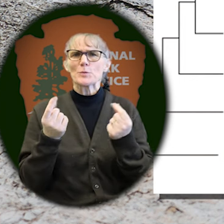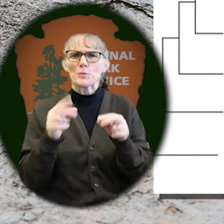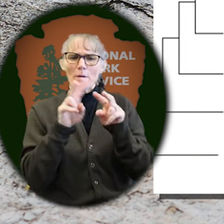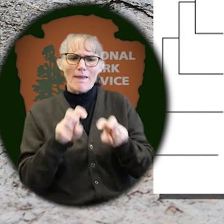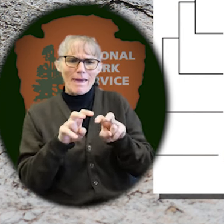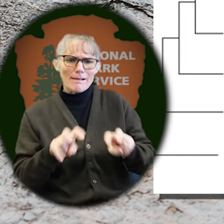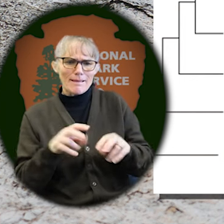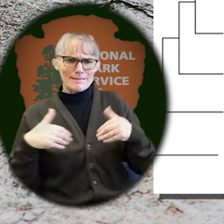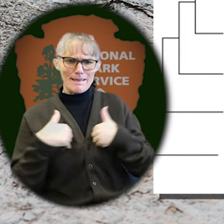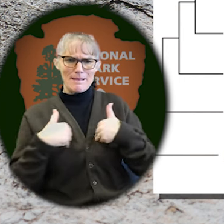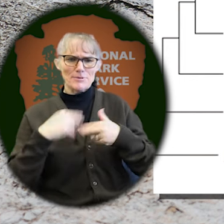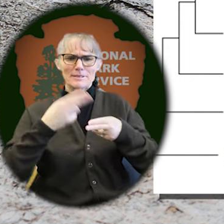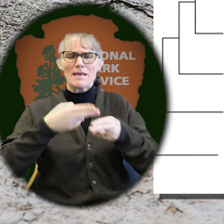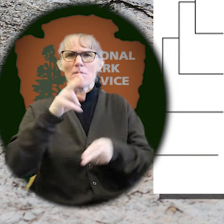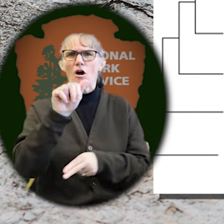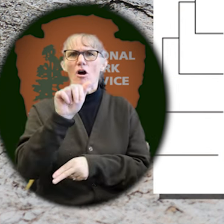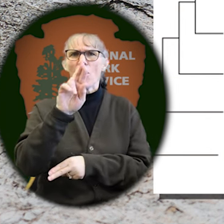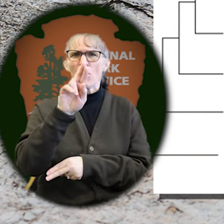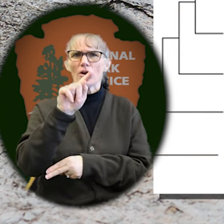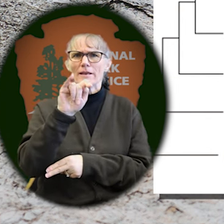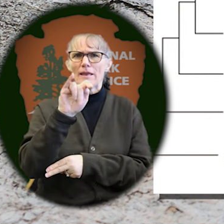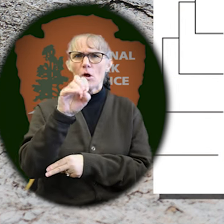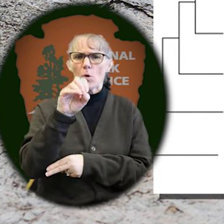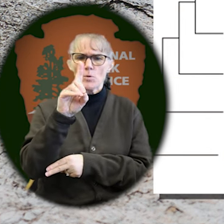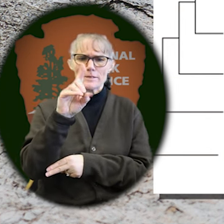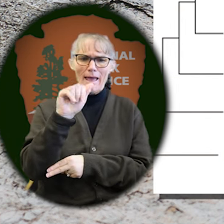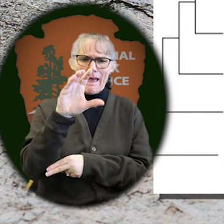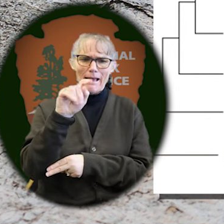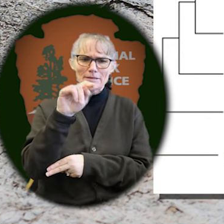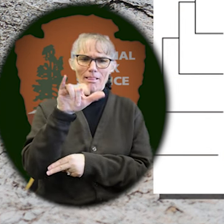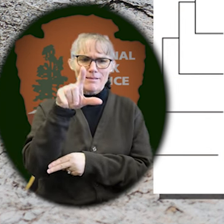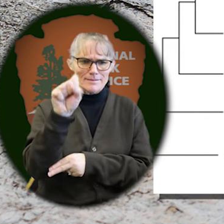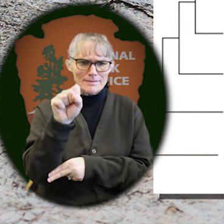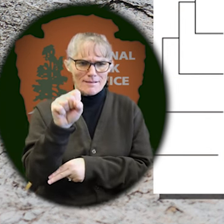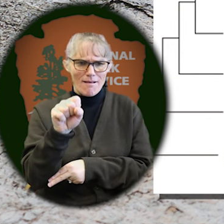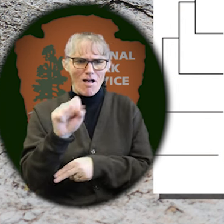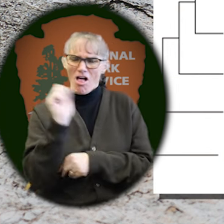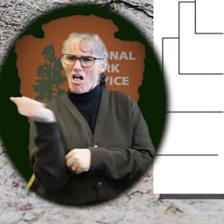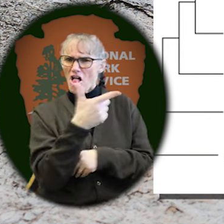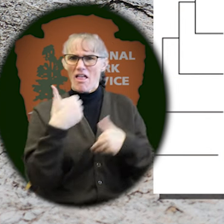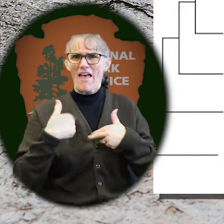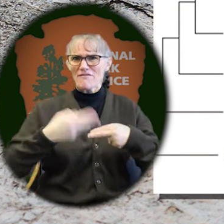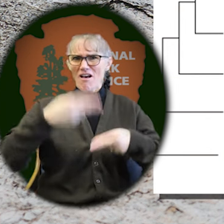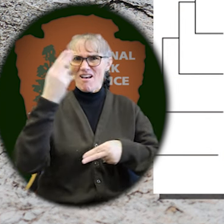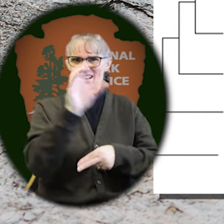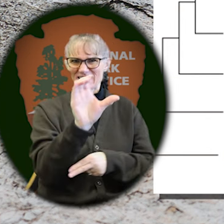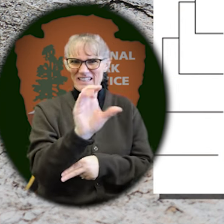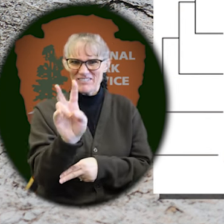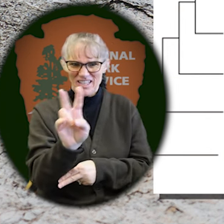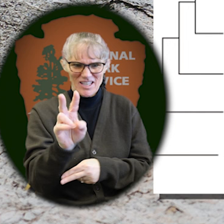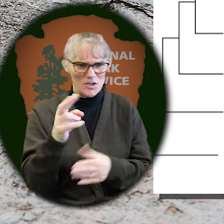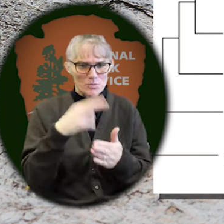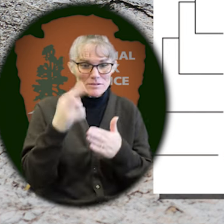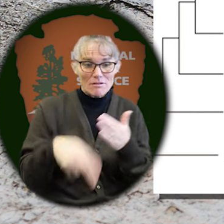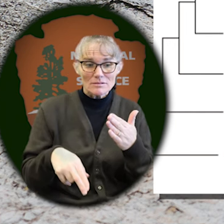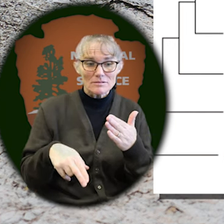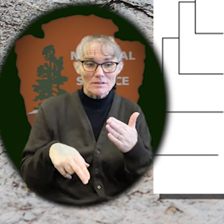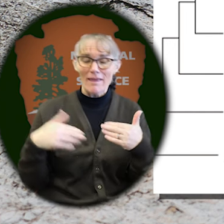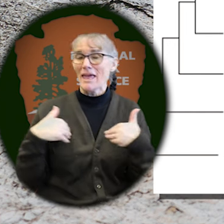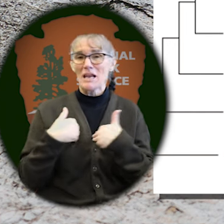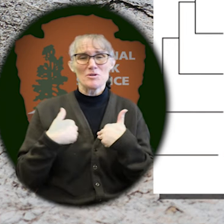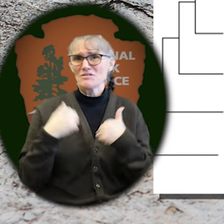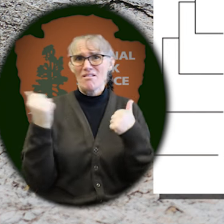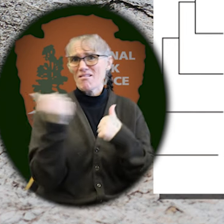artiodactyls with unusually high coefficient of variation. And it turns out they're just extremely variable.